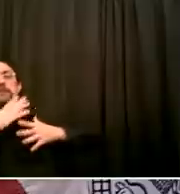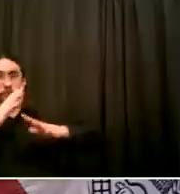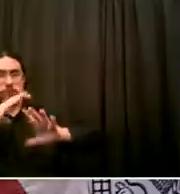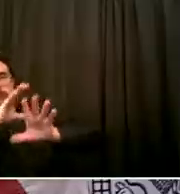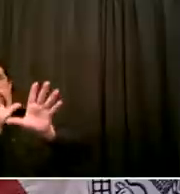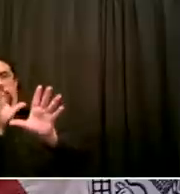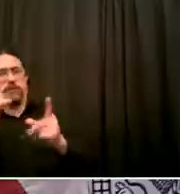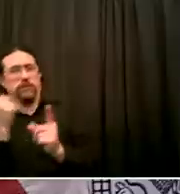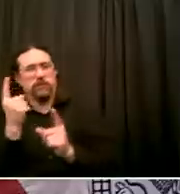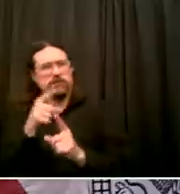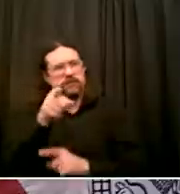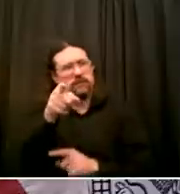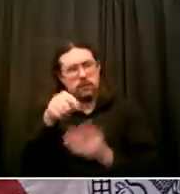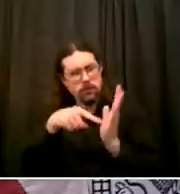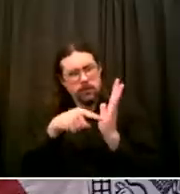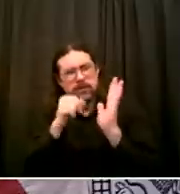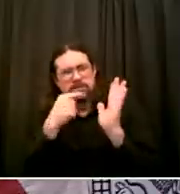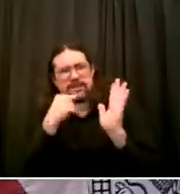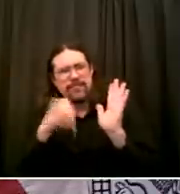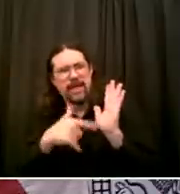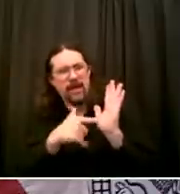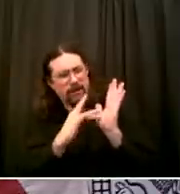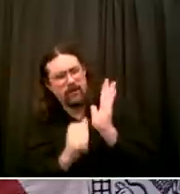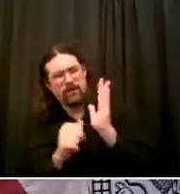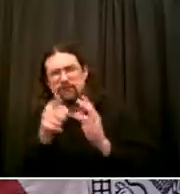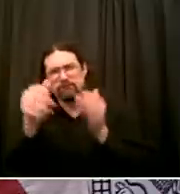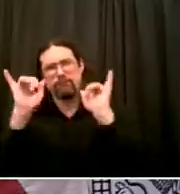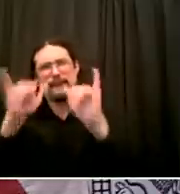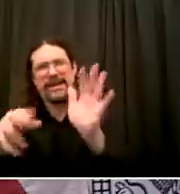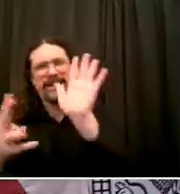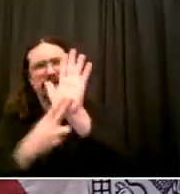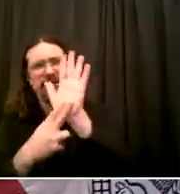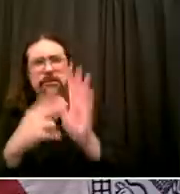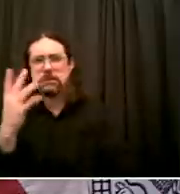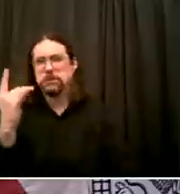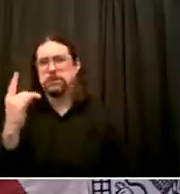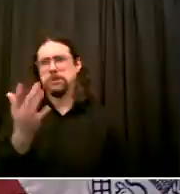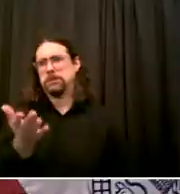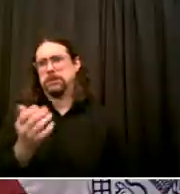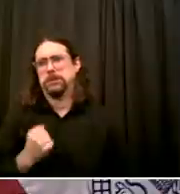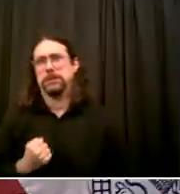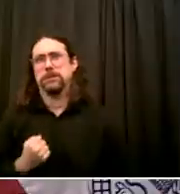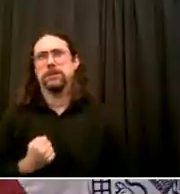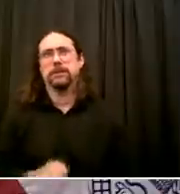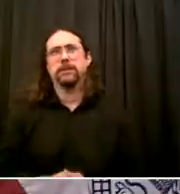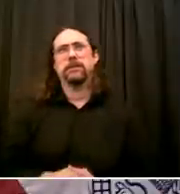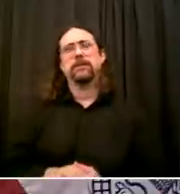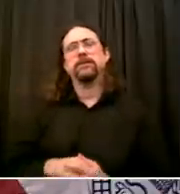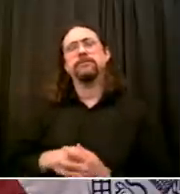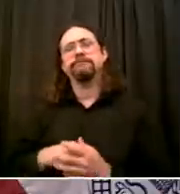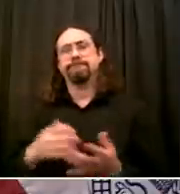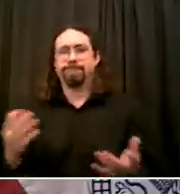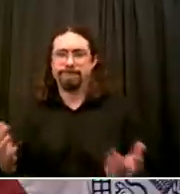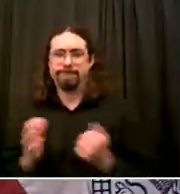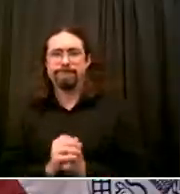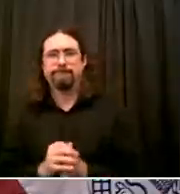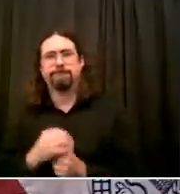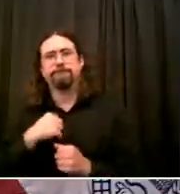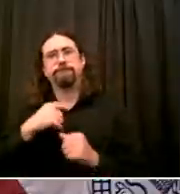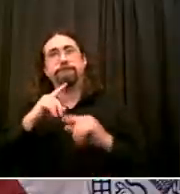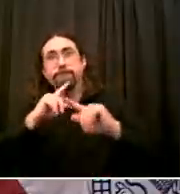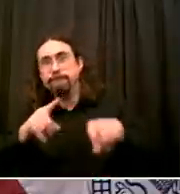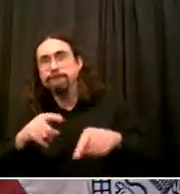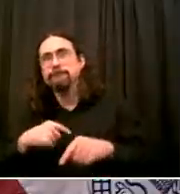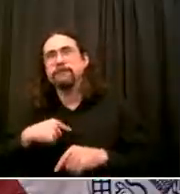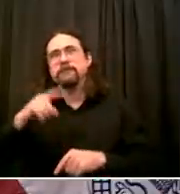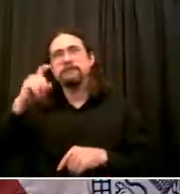Honestly, the information I had at the time I don't think was the whole truth And is a good